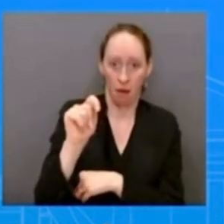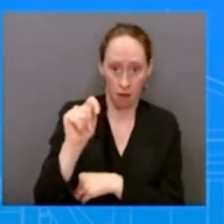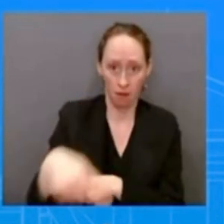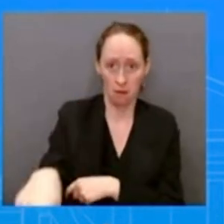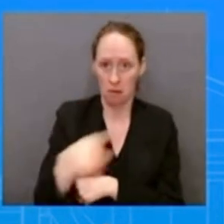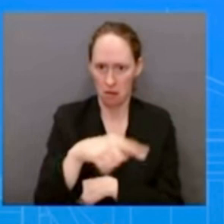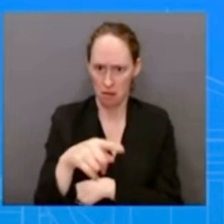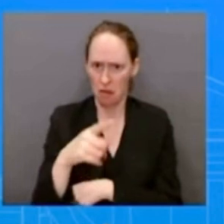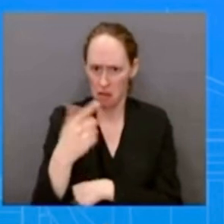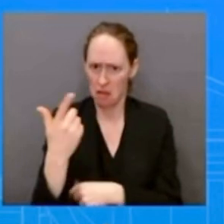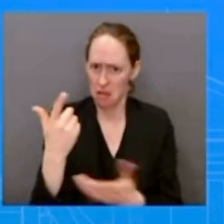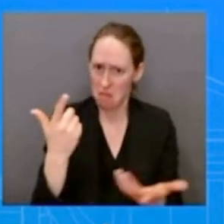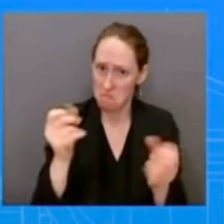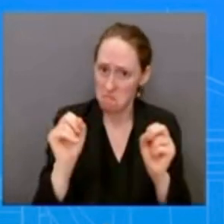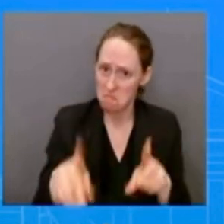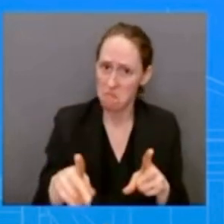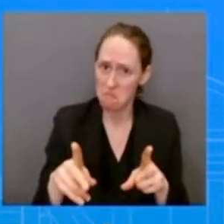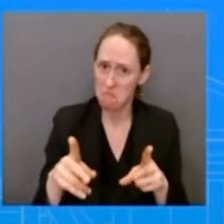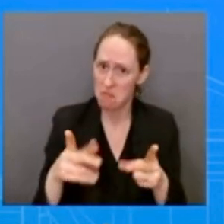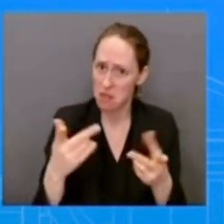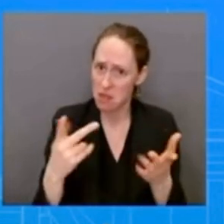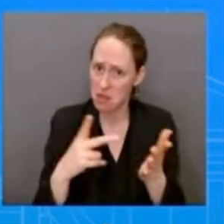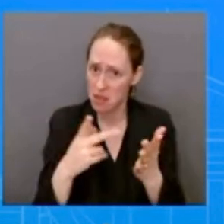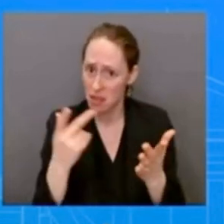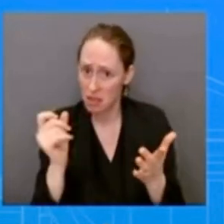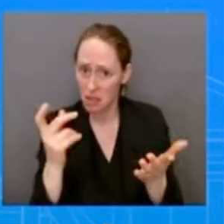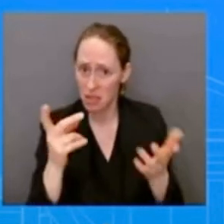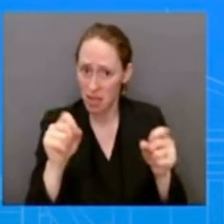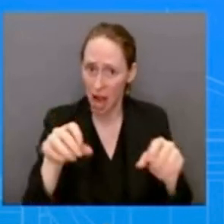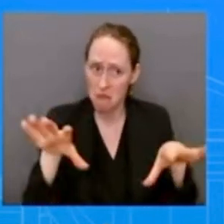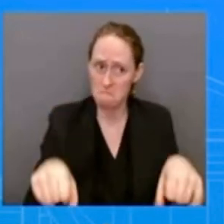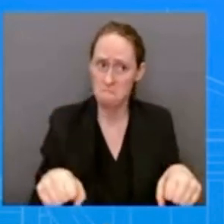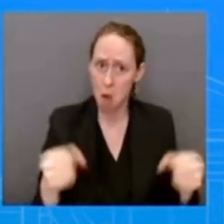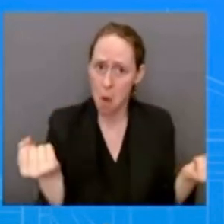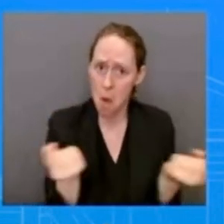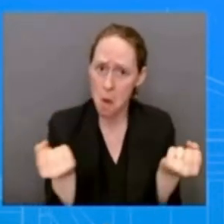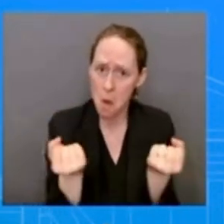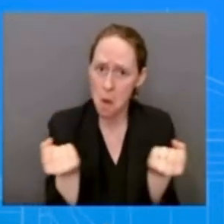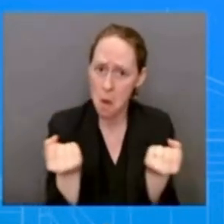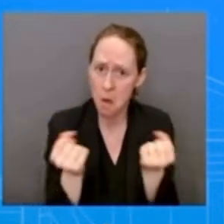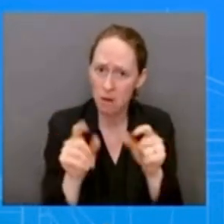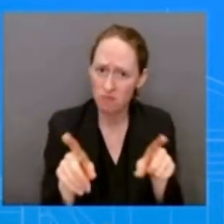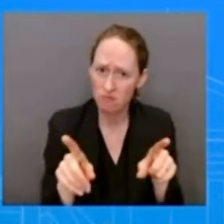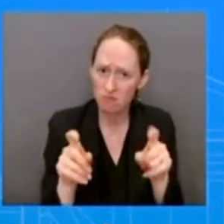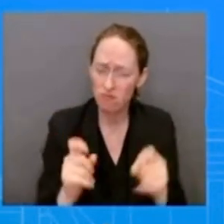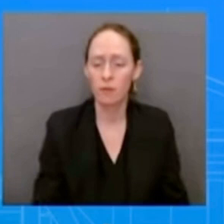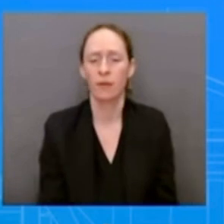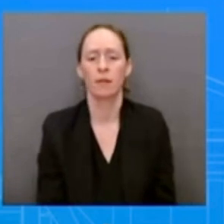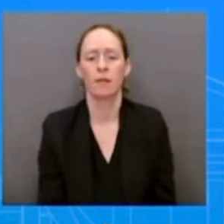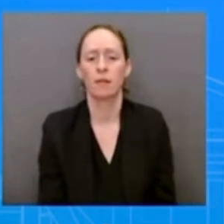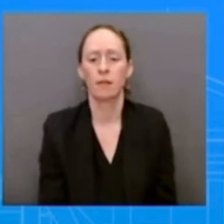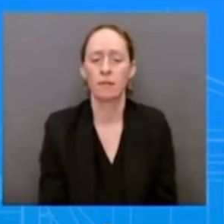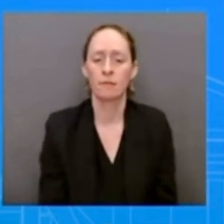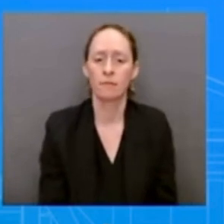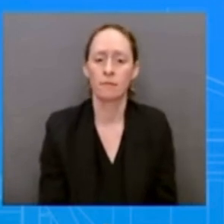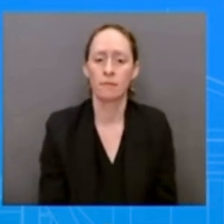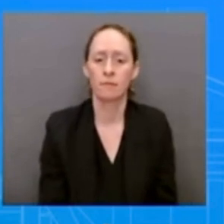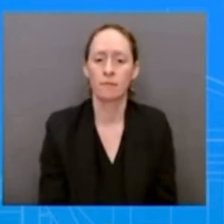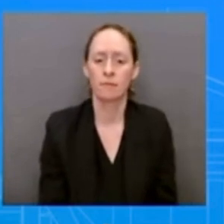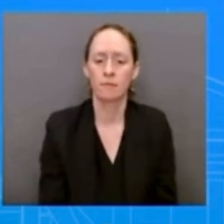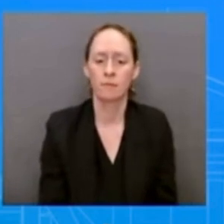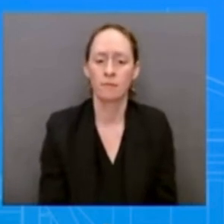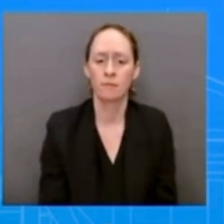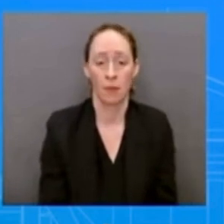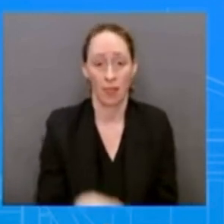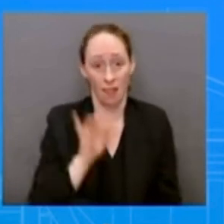going to literally to a town that's been under assault now for weeks where thousands of Ukrainian soldiers have